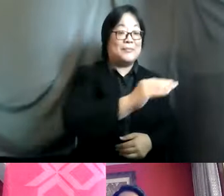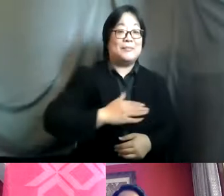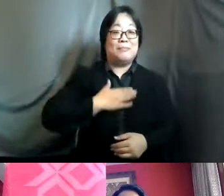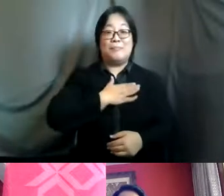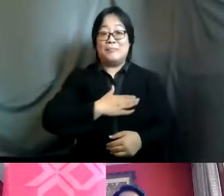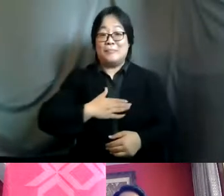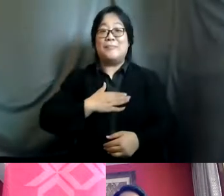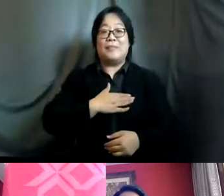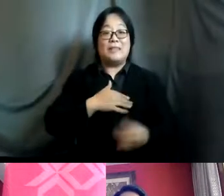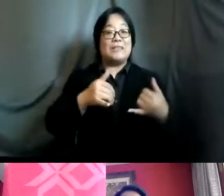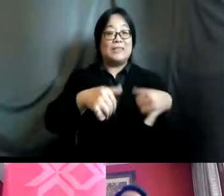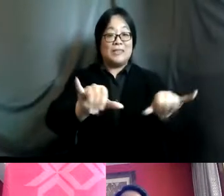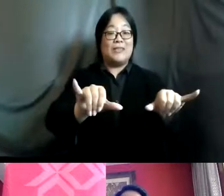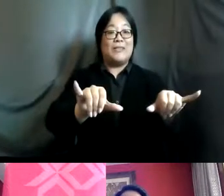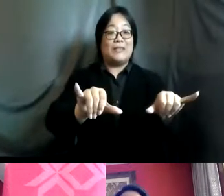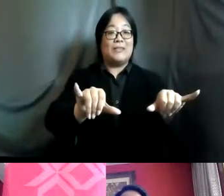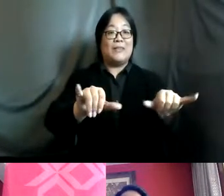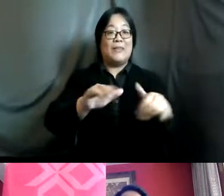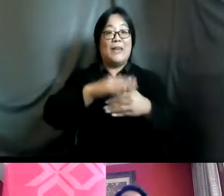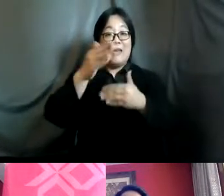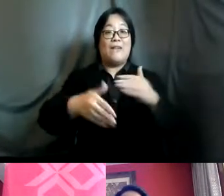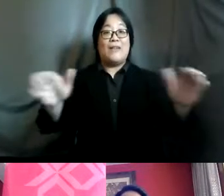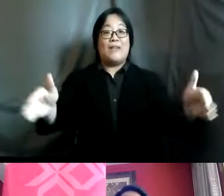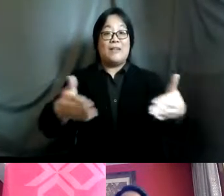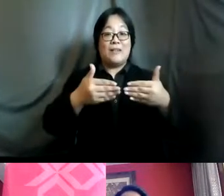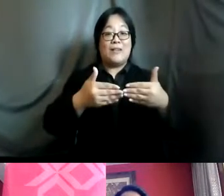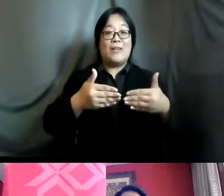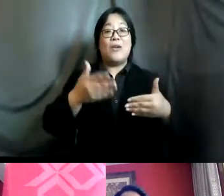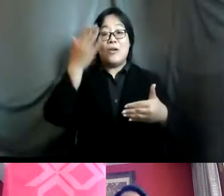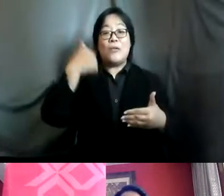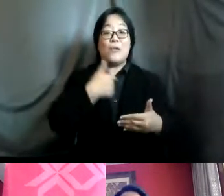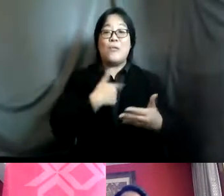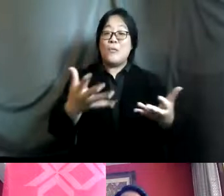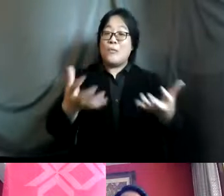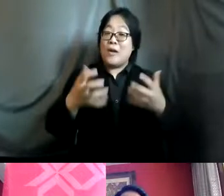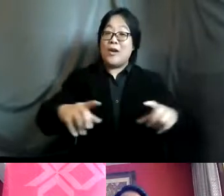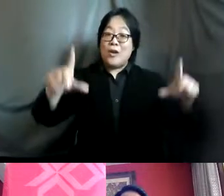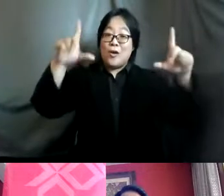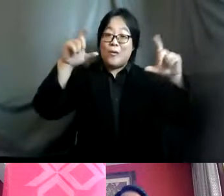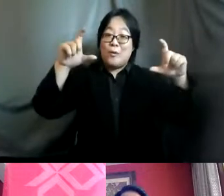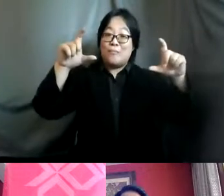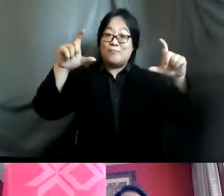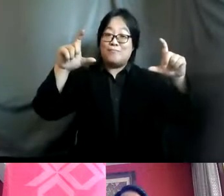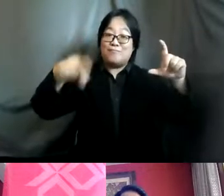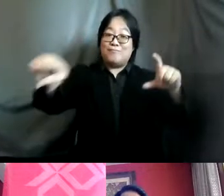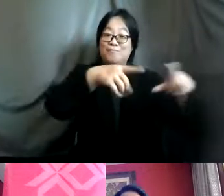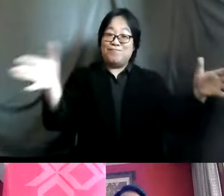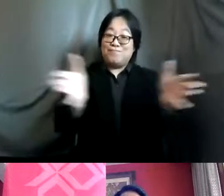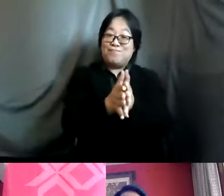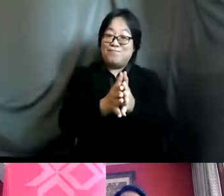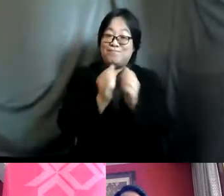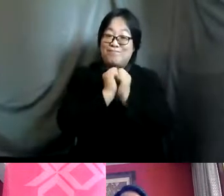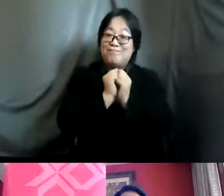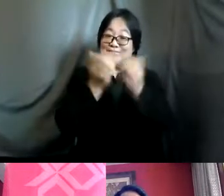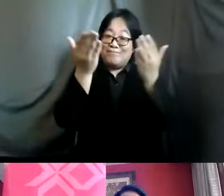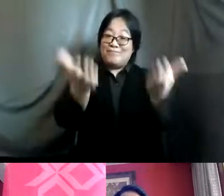stay logged on after this entire closing is also done because we would love love to take a group picture with all of you thank you so much beyond